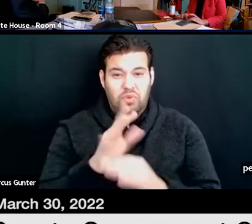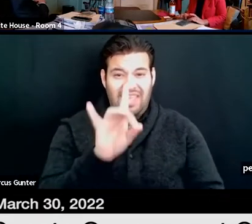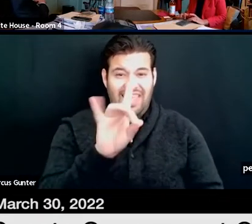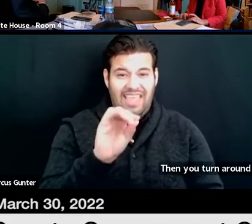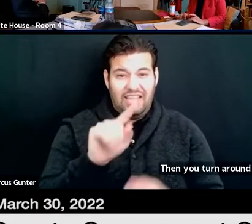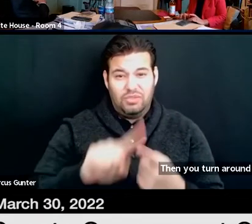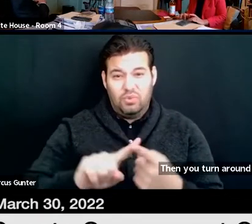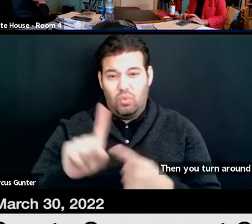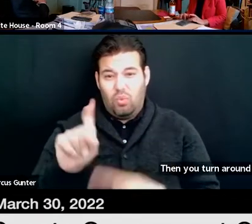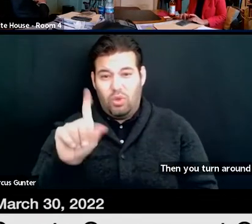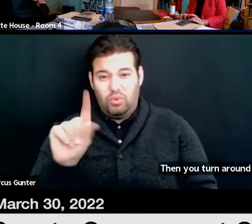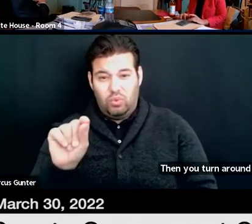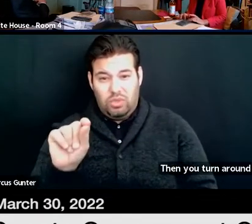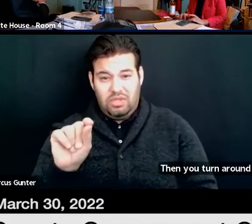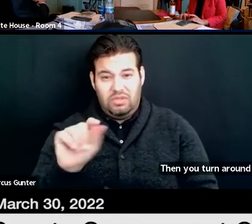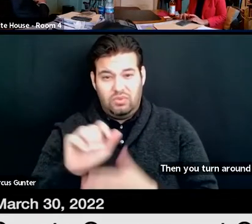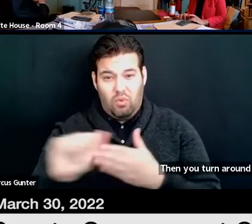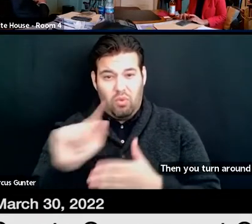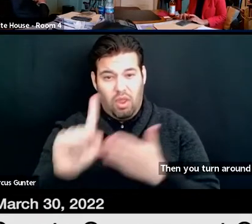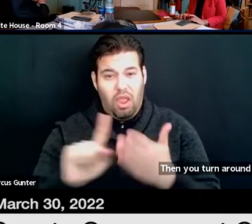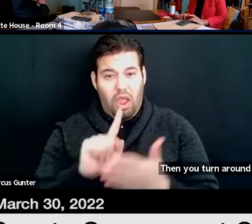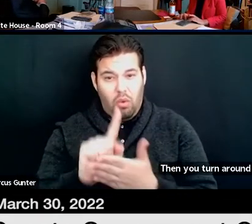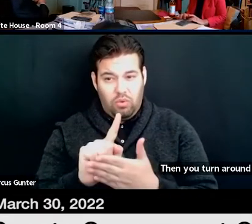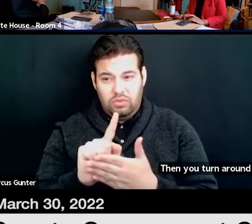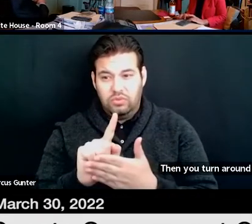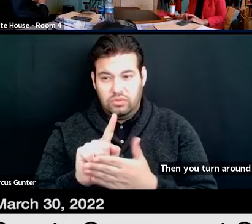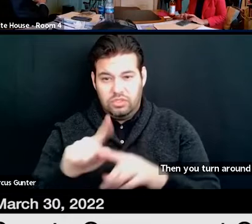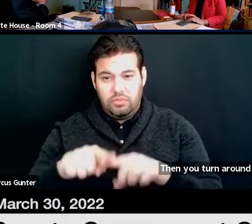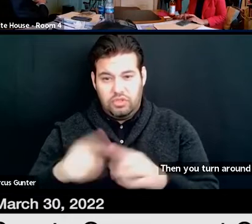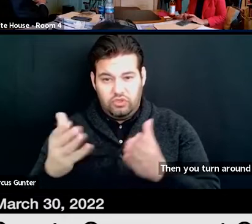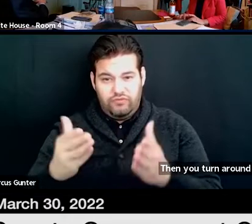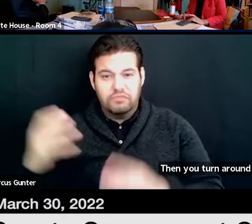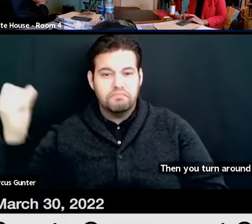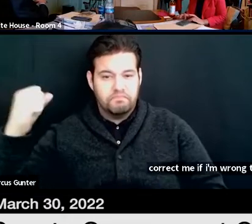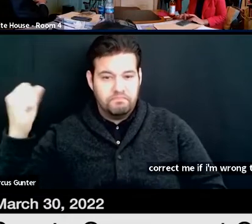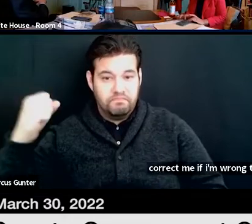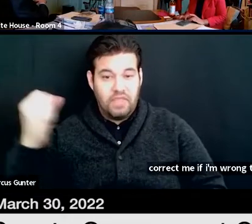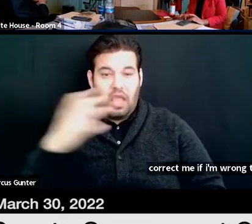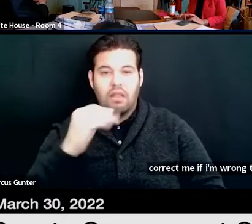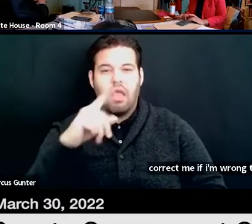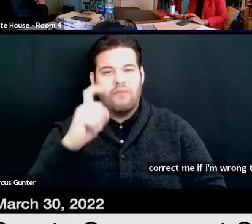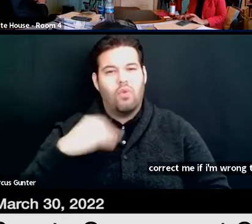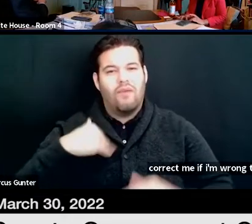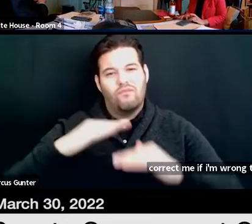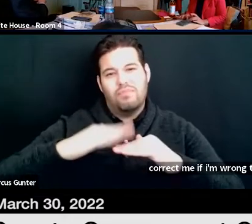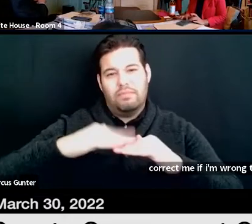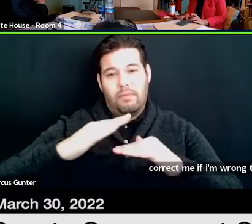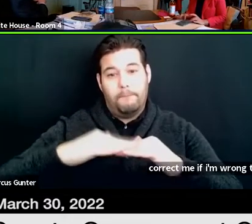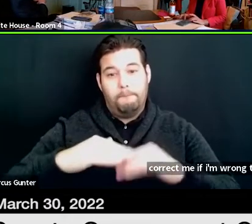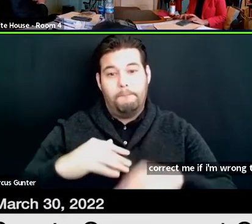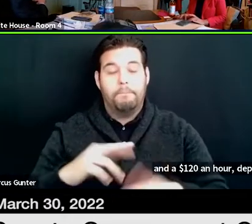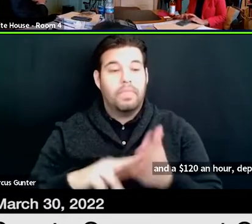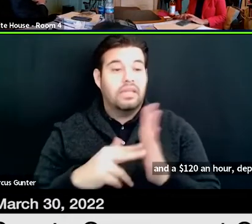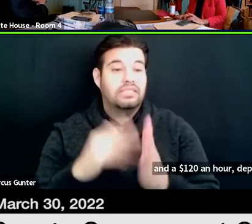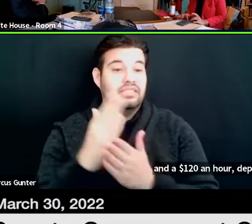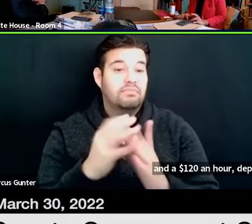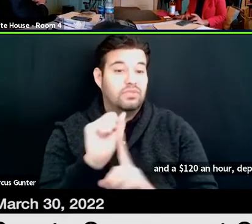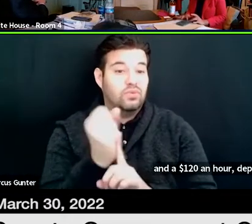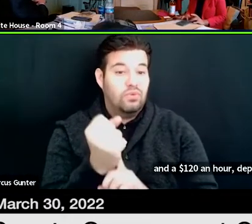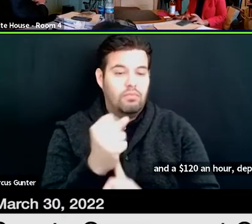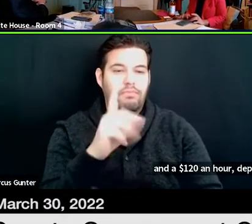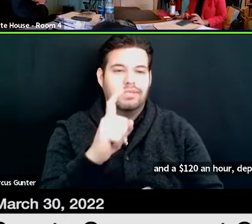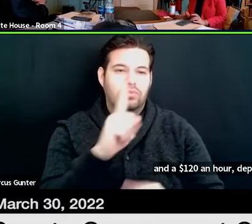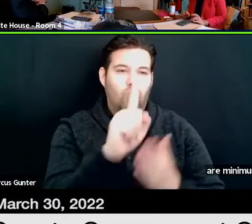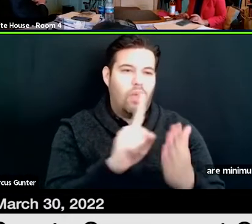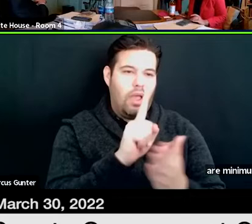$120 an hour, depending on the service. And there are minimums to be met. So in some cases, it would be a one